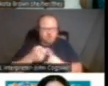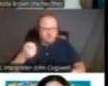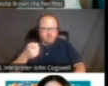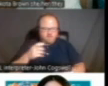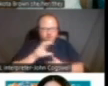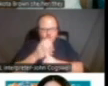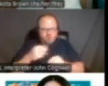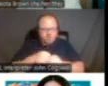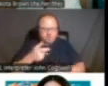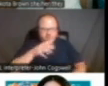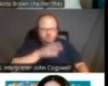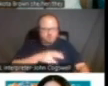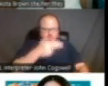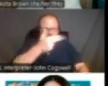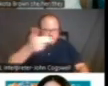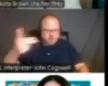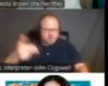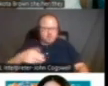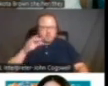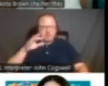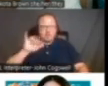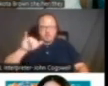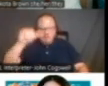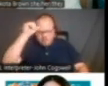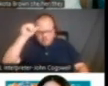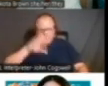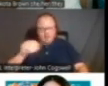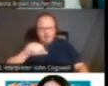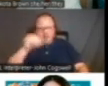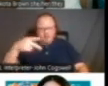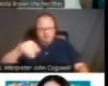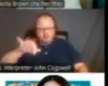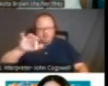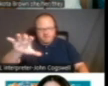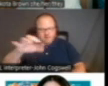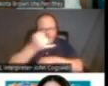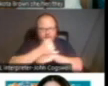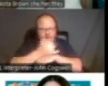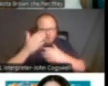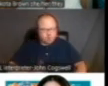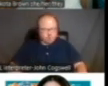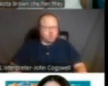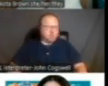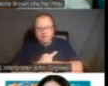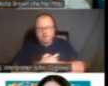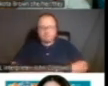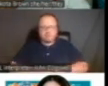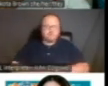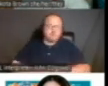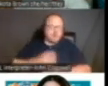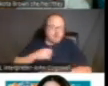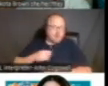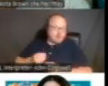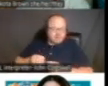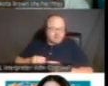culture, Indonesian culture, Indian culture, and other Pacific Islander for that day. So I'm extending this